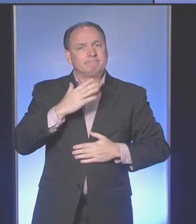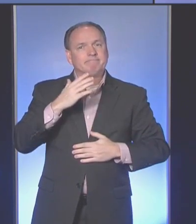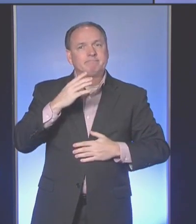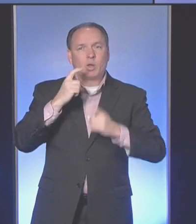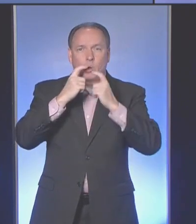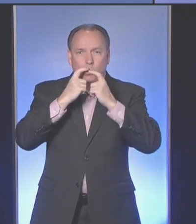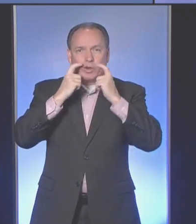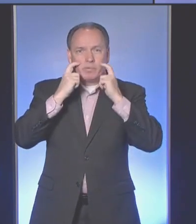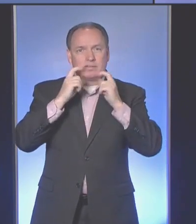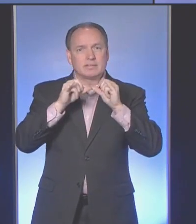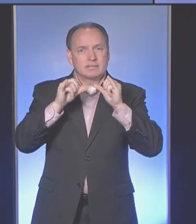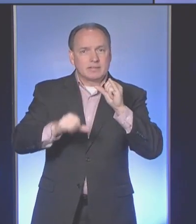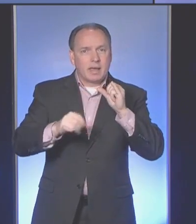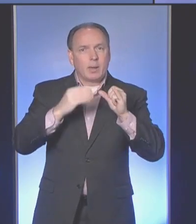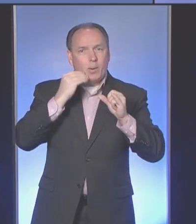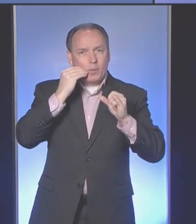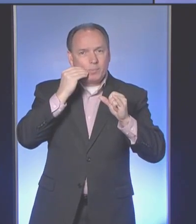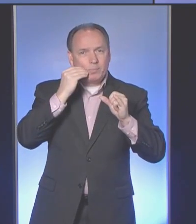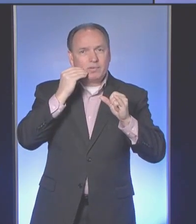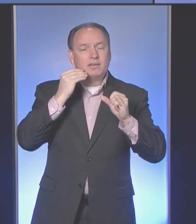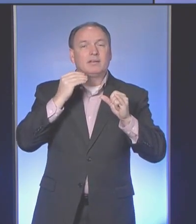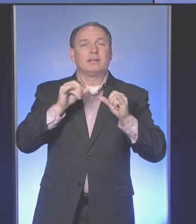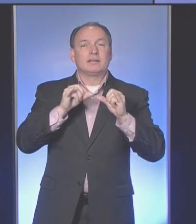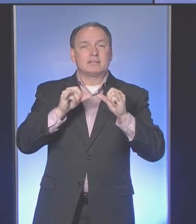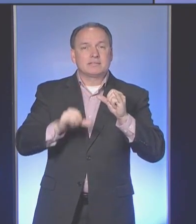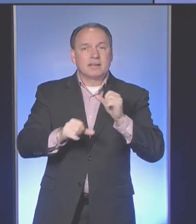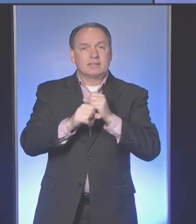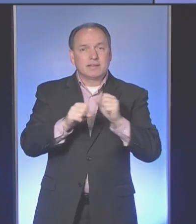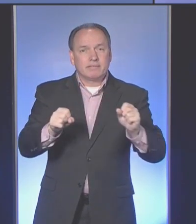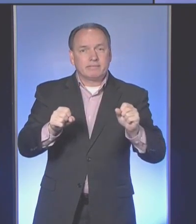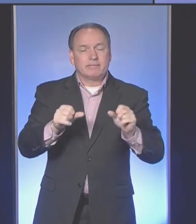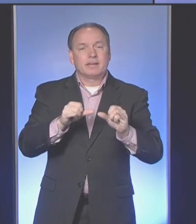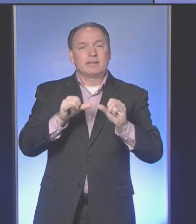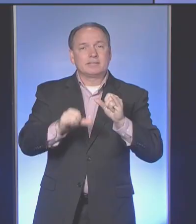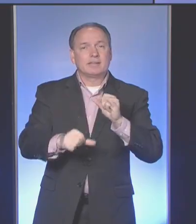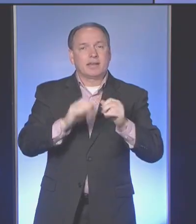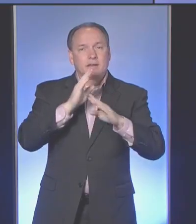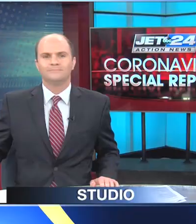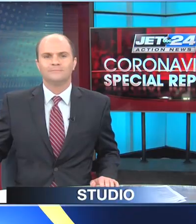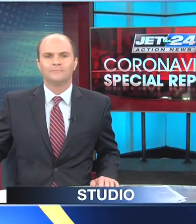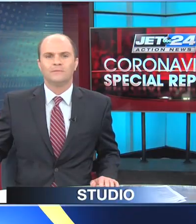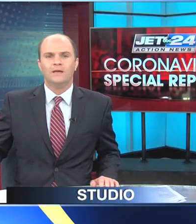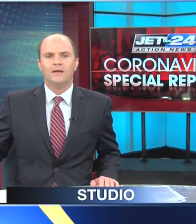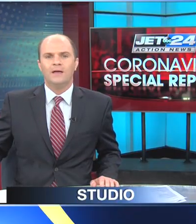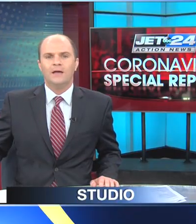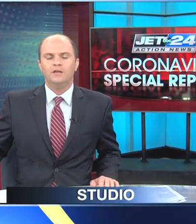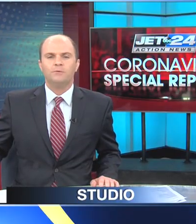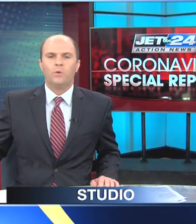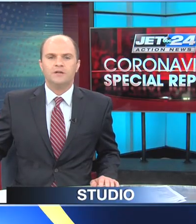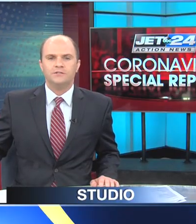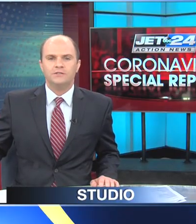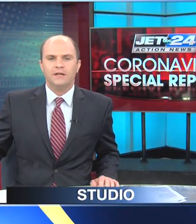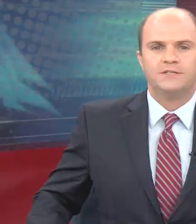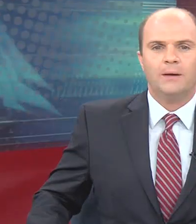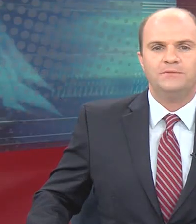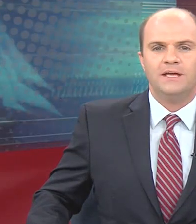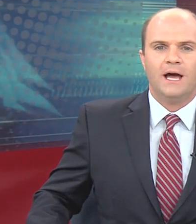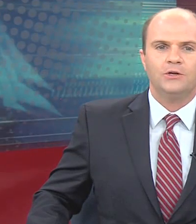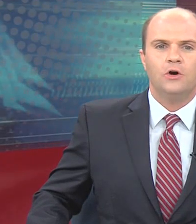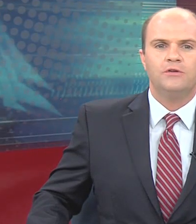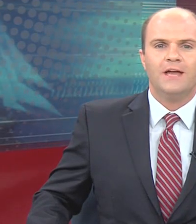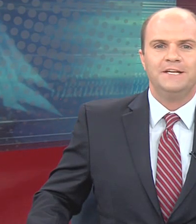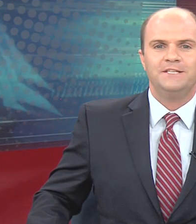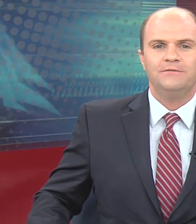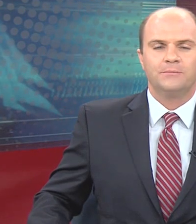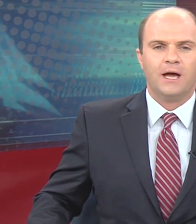please stay home as much as you can and to stay safe and to stay calm. And you've been watching today's update